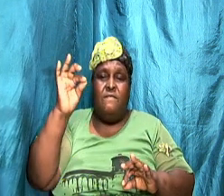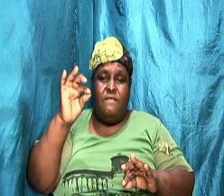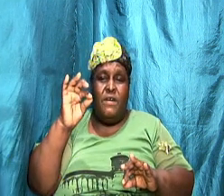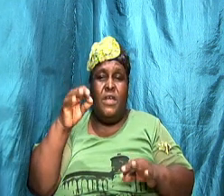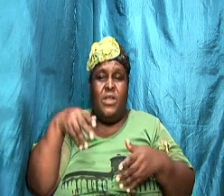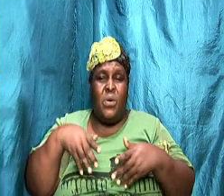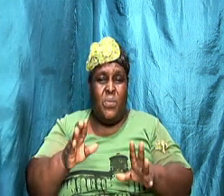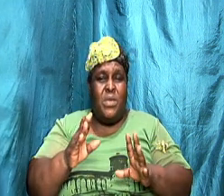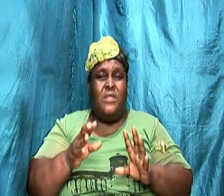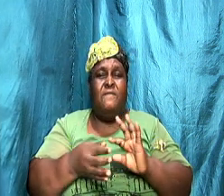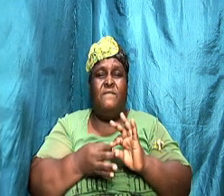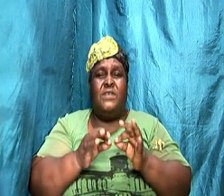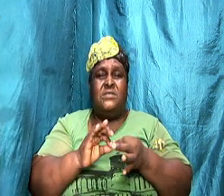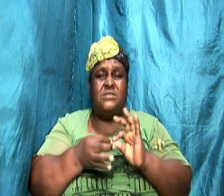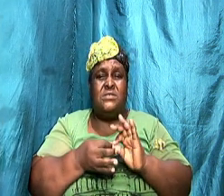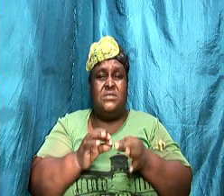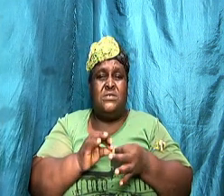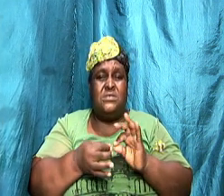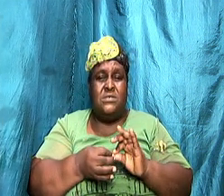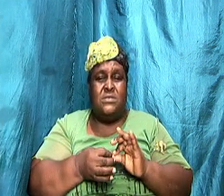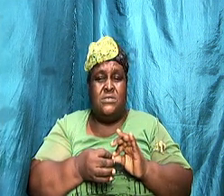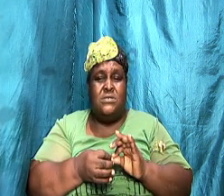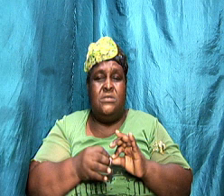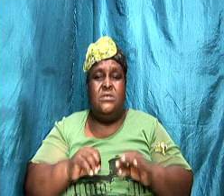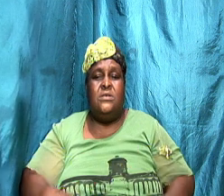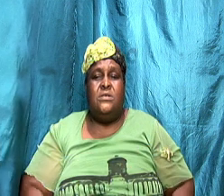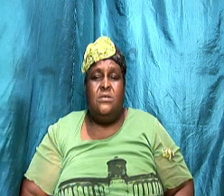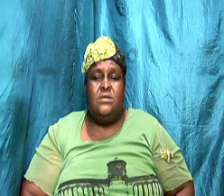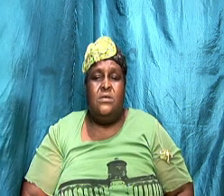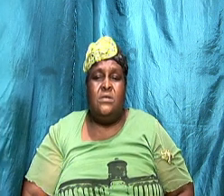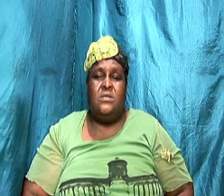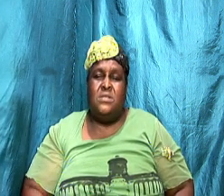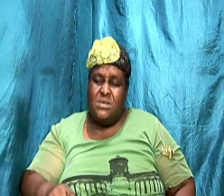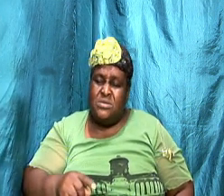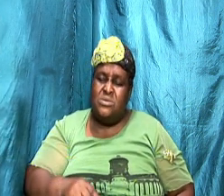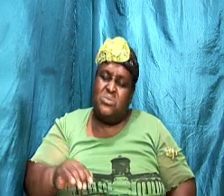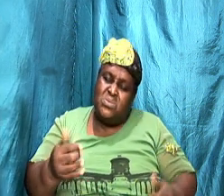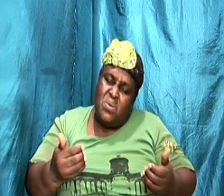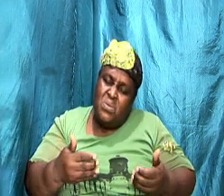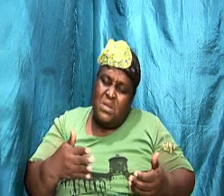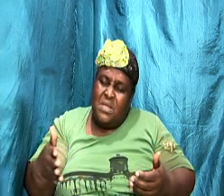so the pros might be this the cons might be this and this is how the thing will